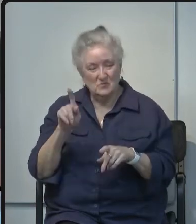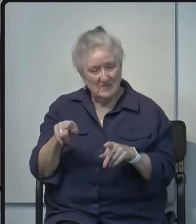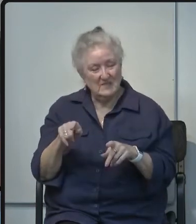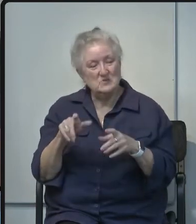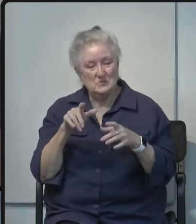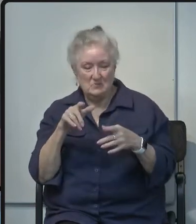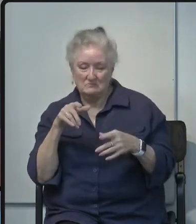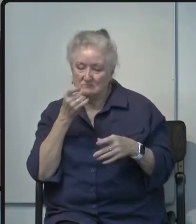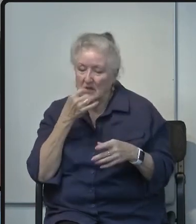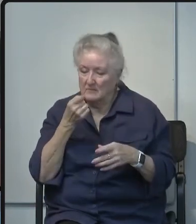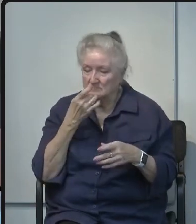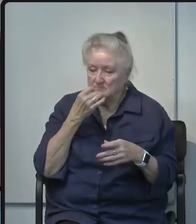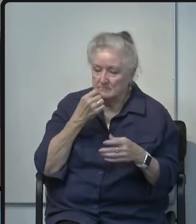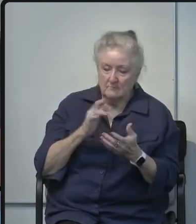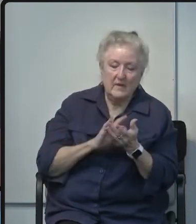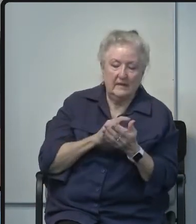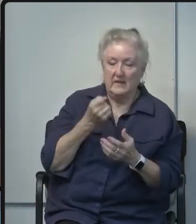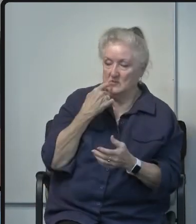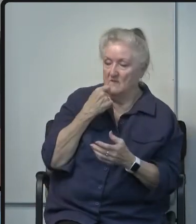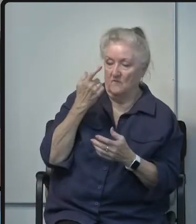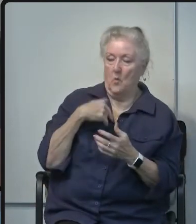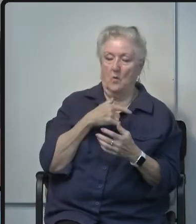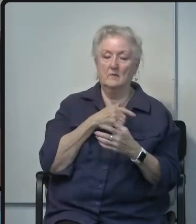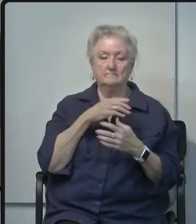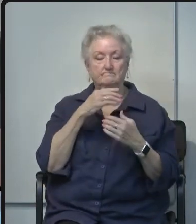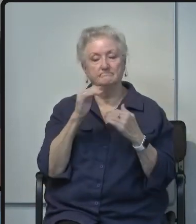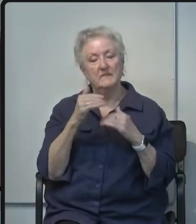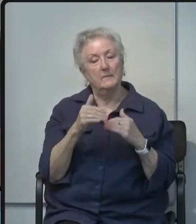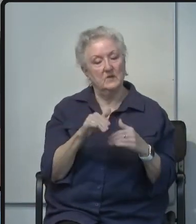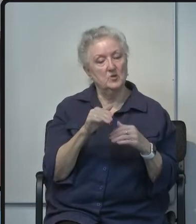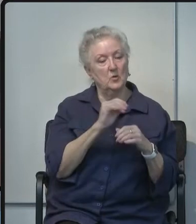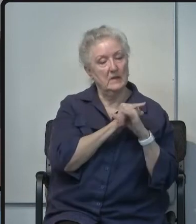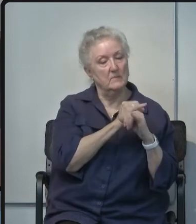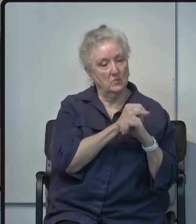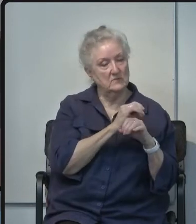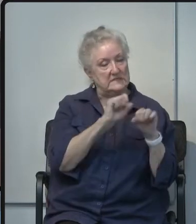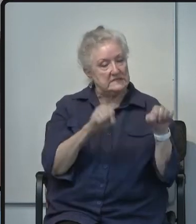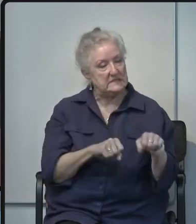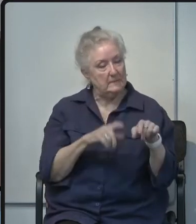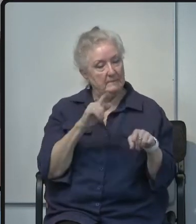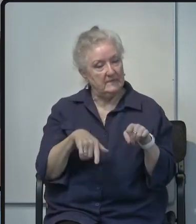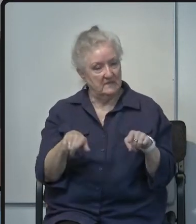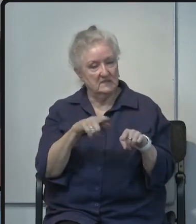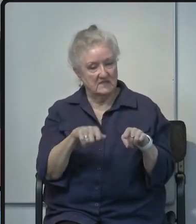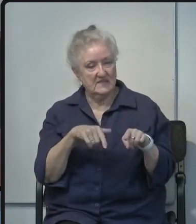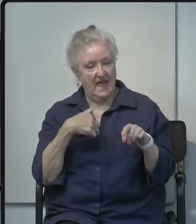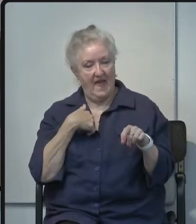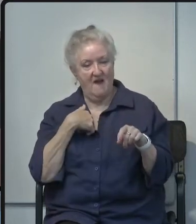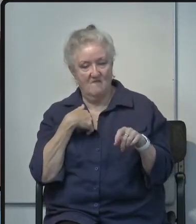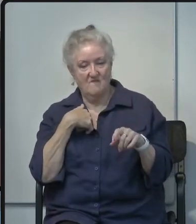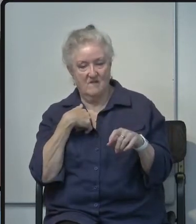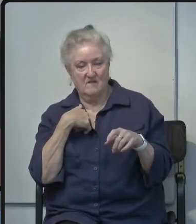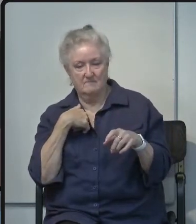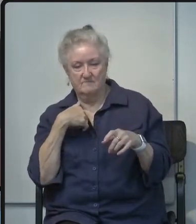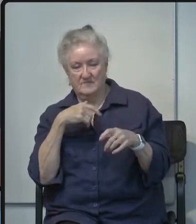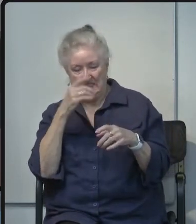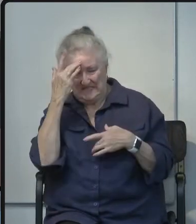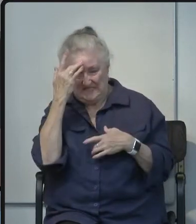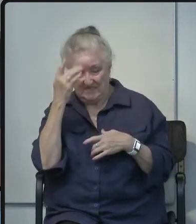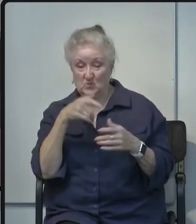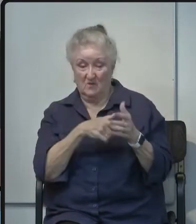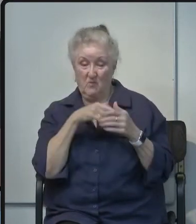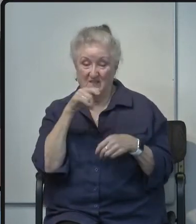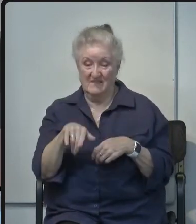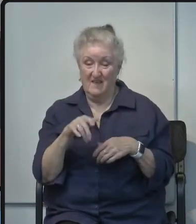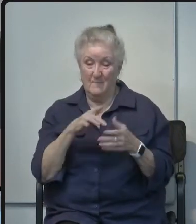system because they have a transplant or because they have an autoimmune disease that requires this kind of medication is also